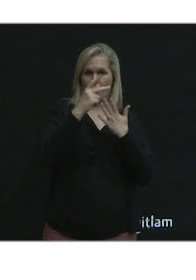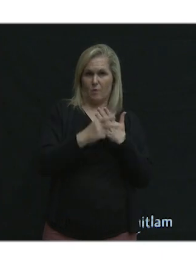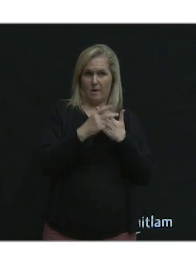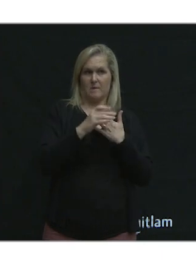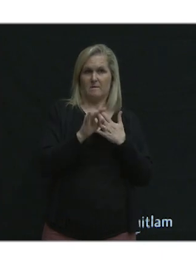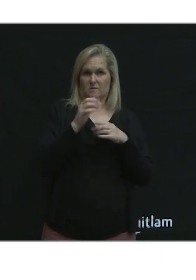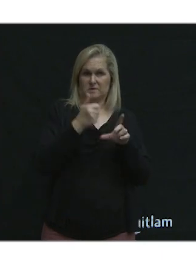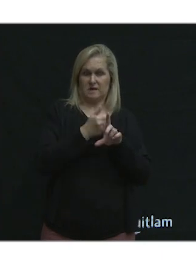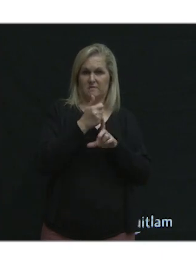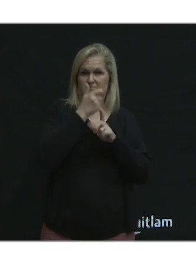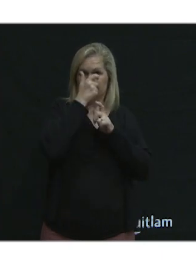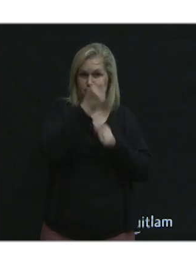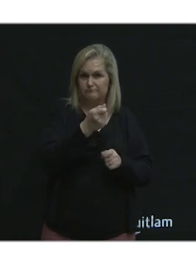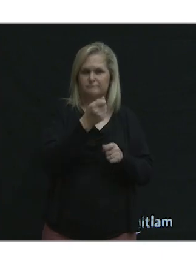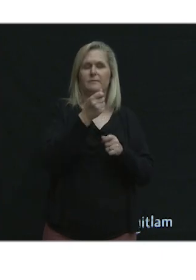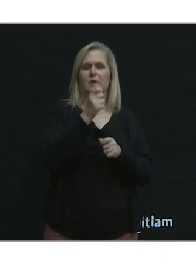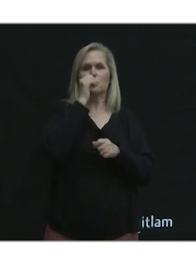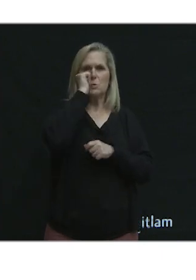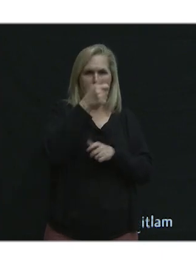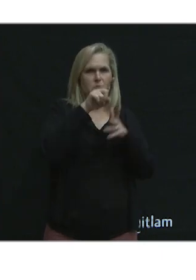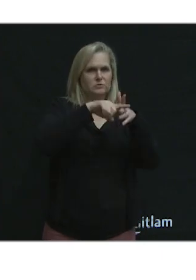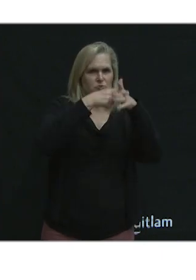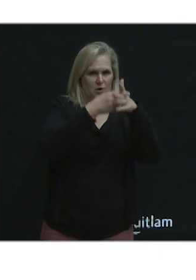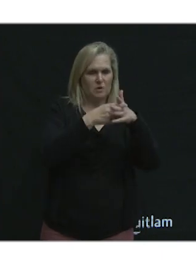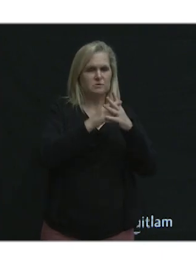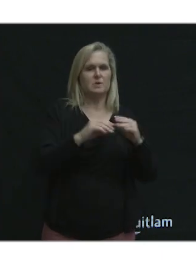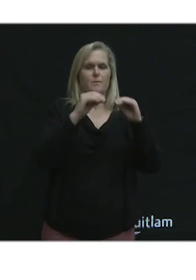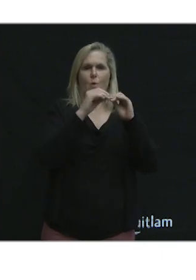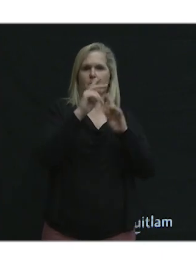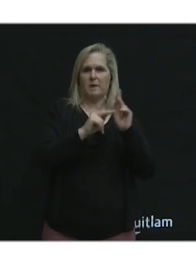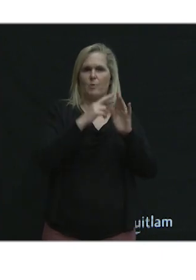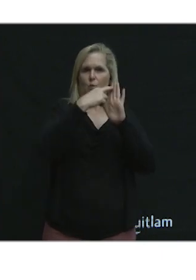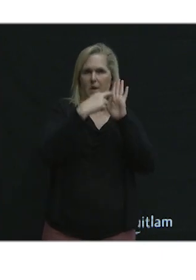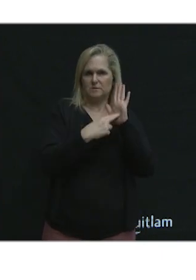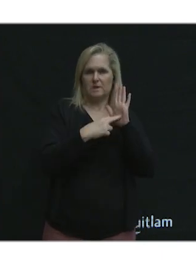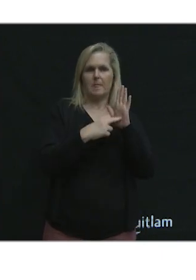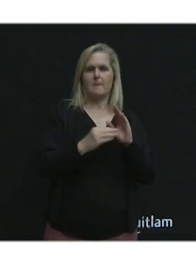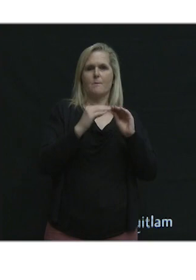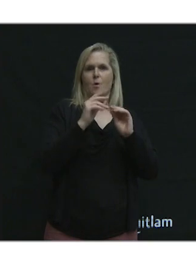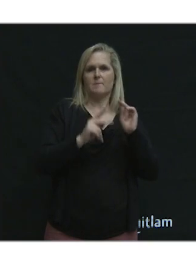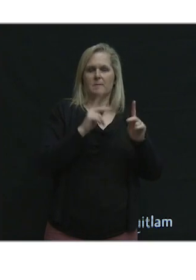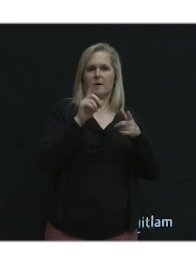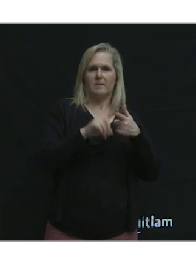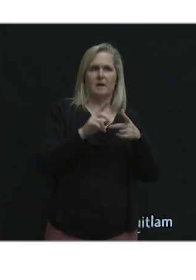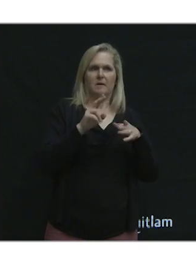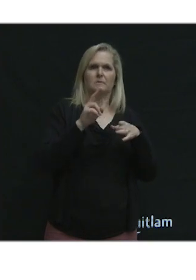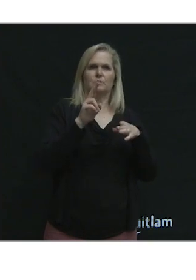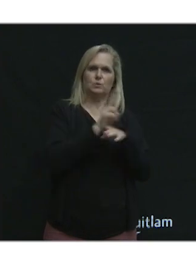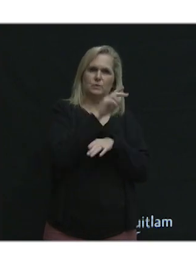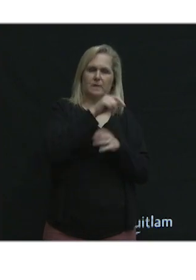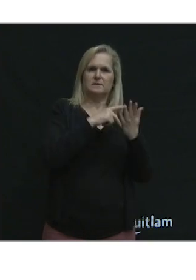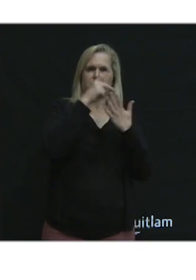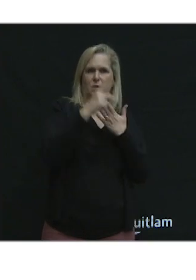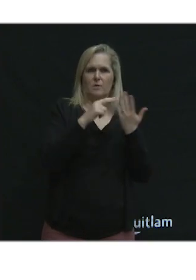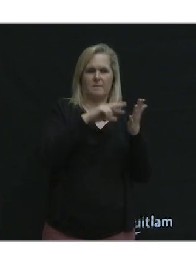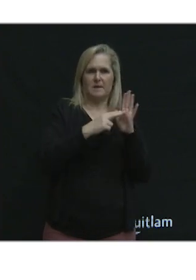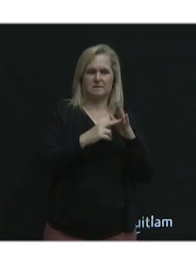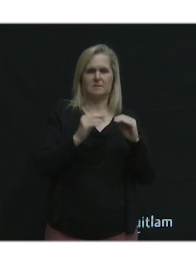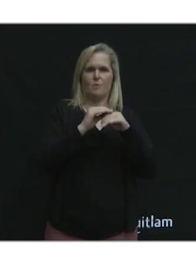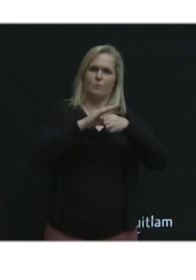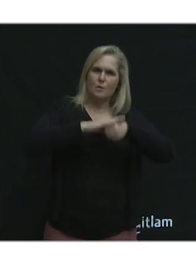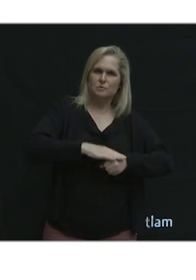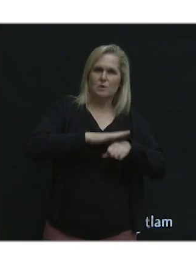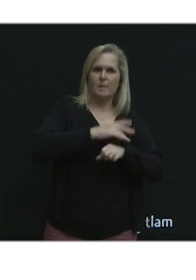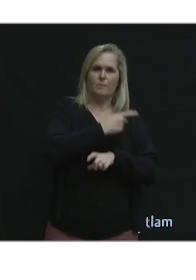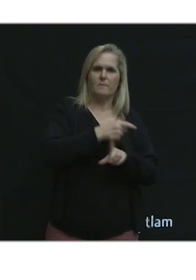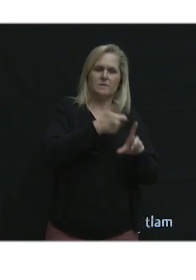information because we think the more people that register, the more people that oversubscribe to this program, will place greater pressure on the province to